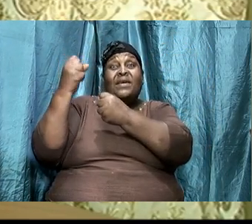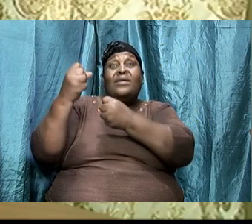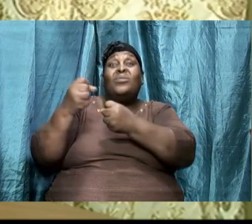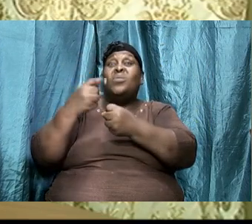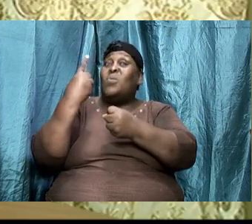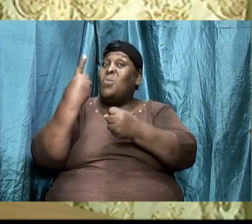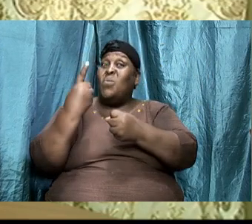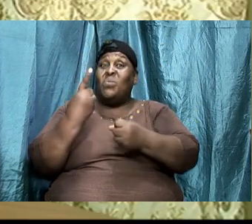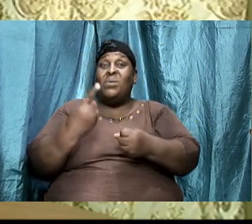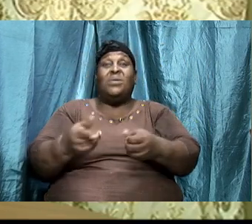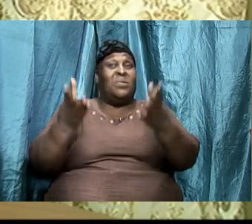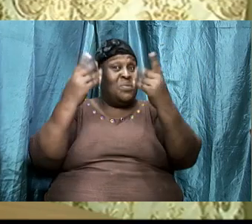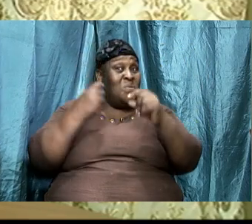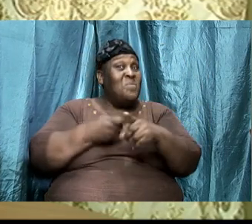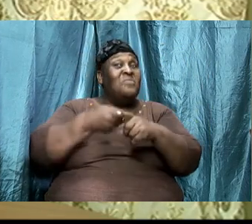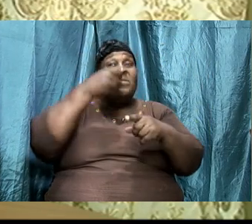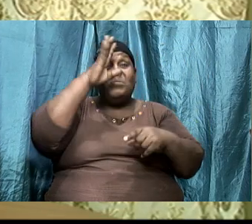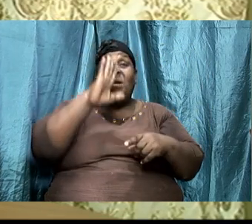battle